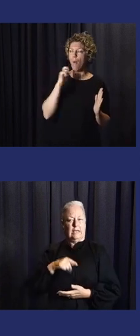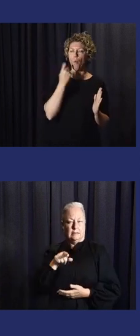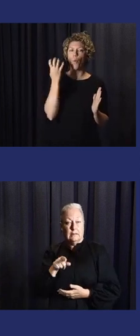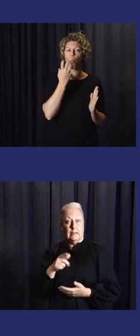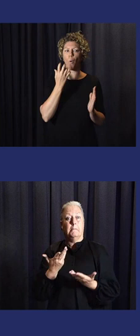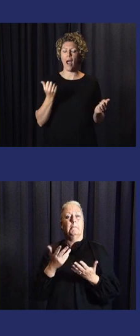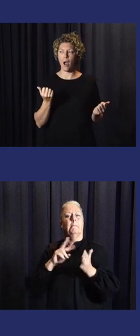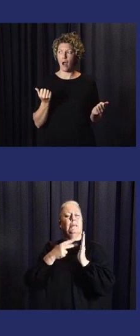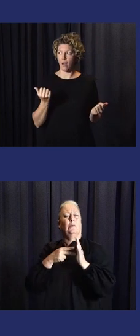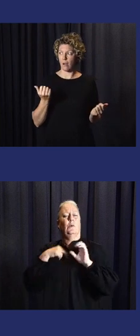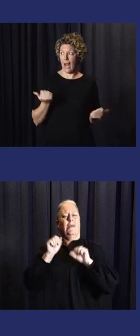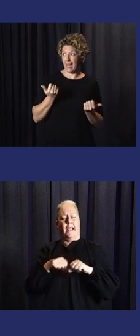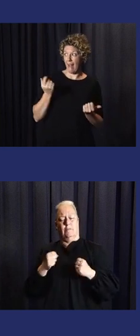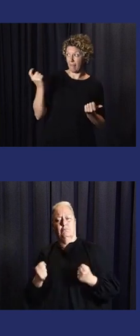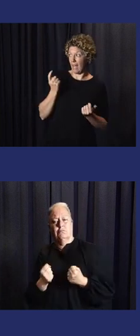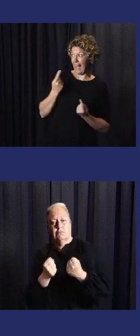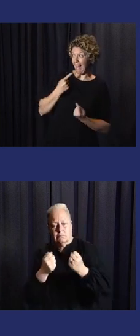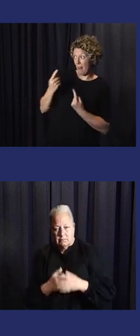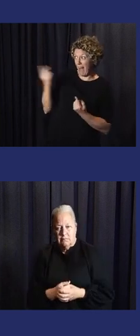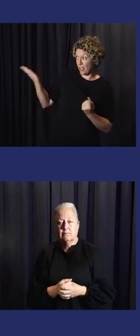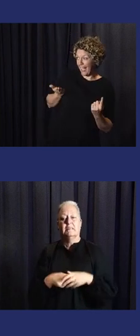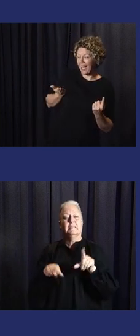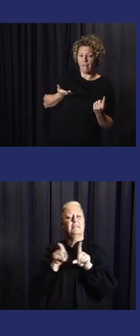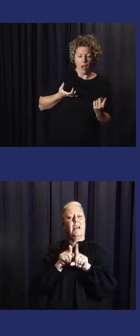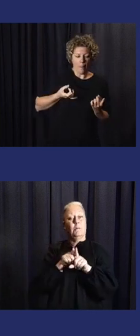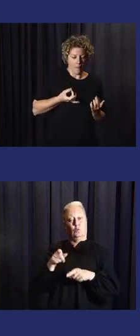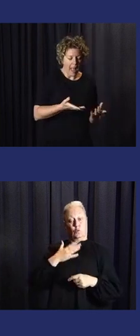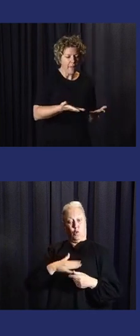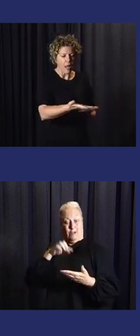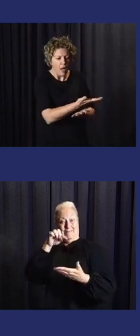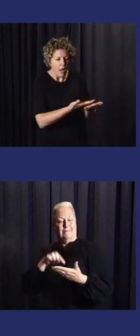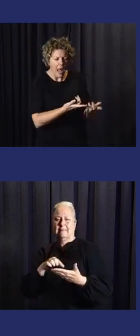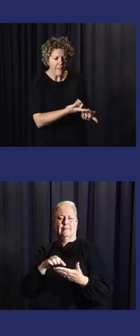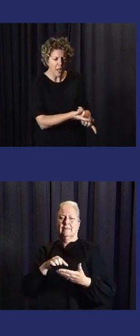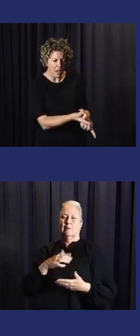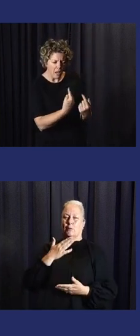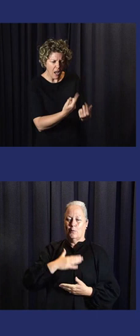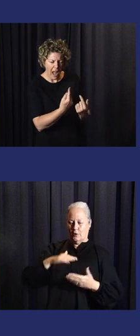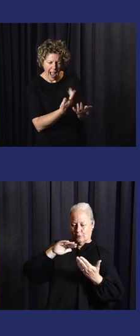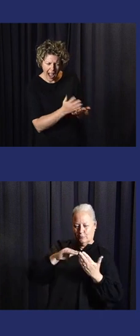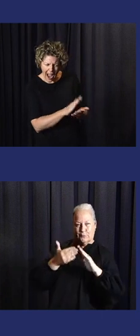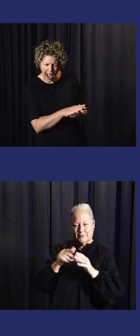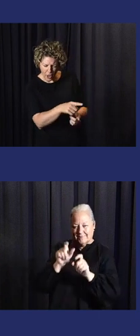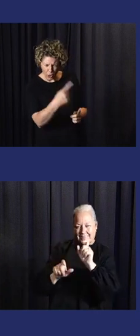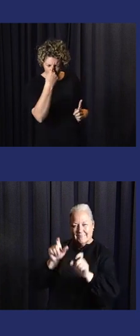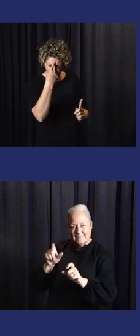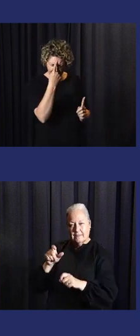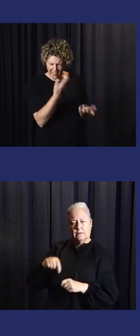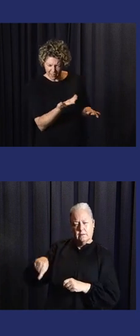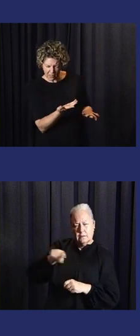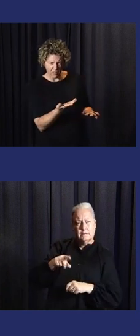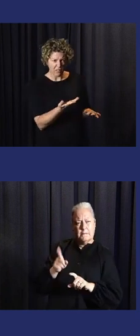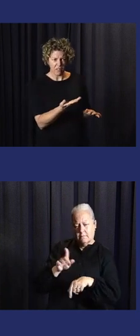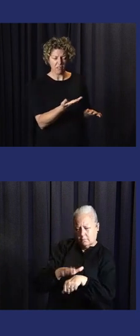be impact-based forecast. And I already mentioned that the model is not enough. We should focus on community